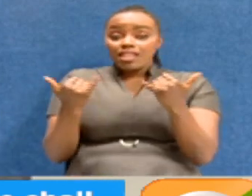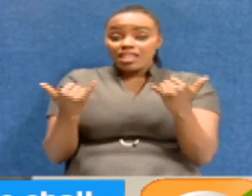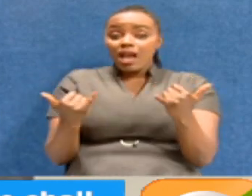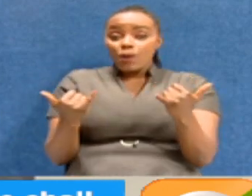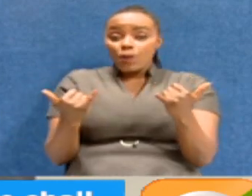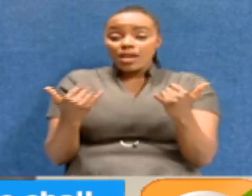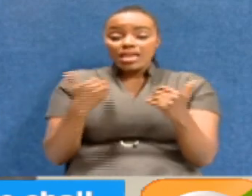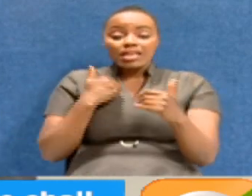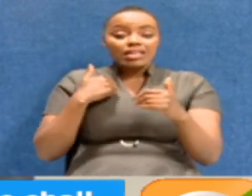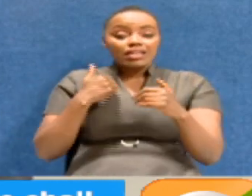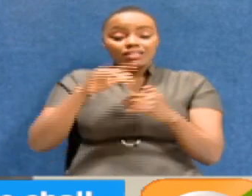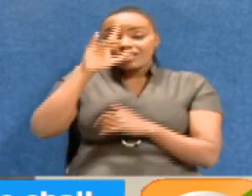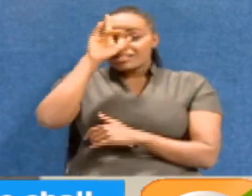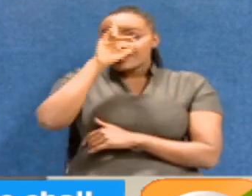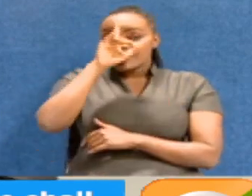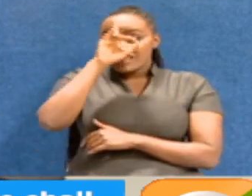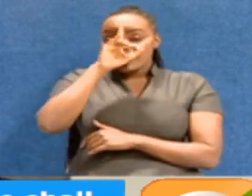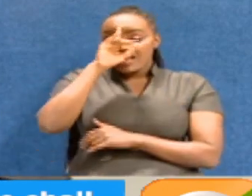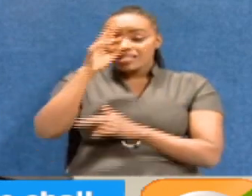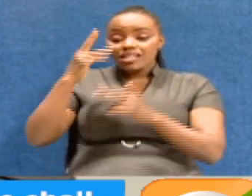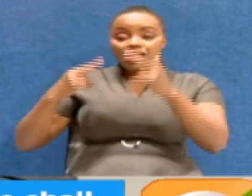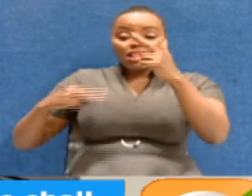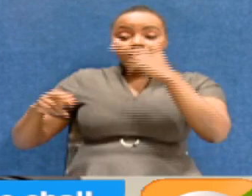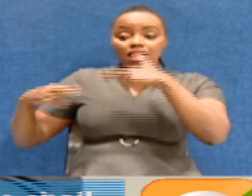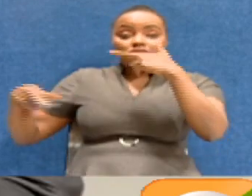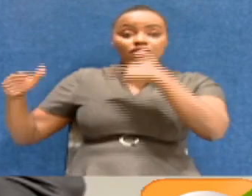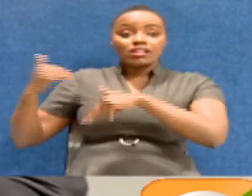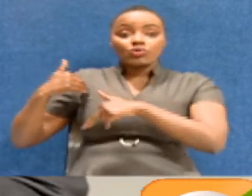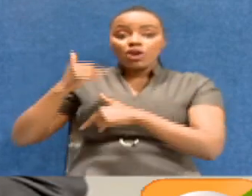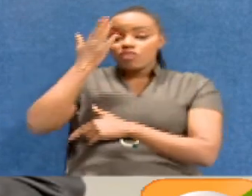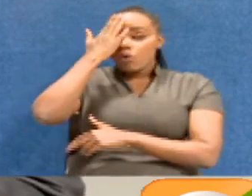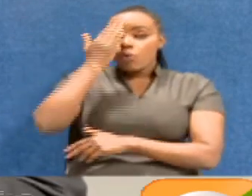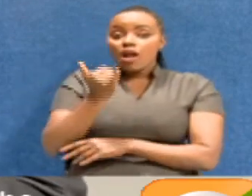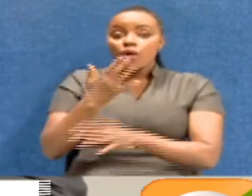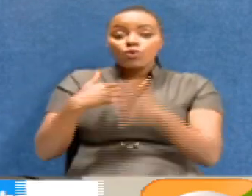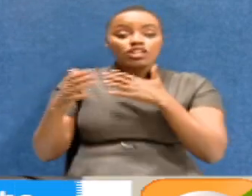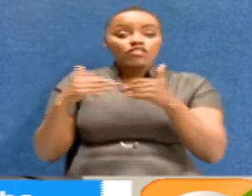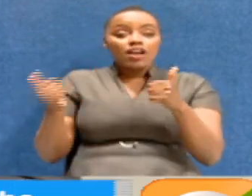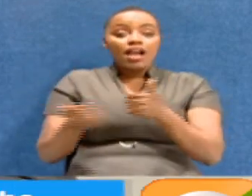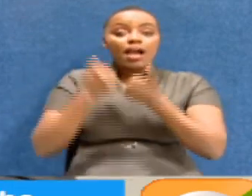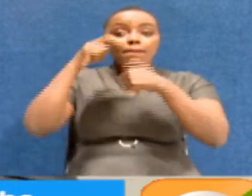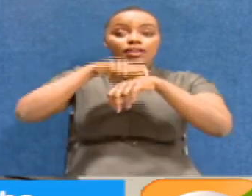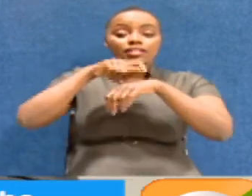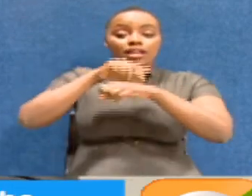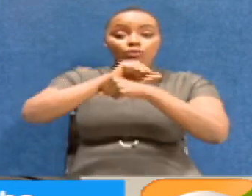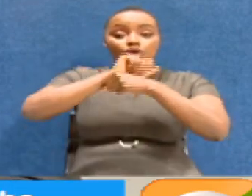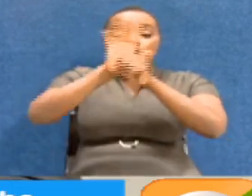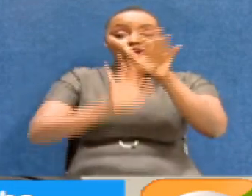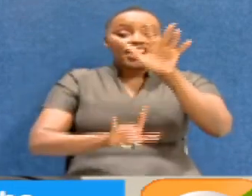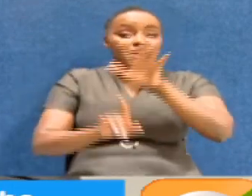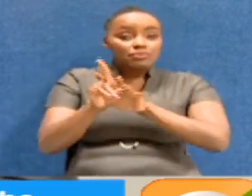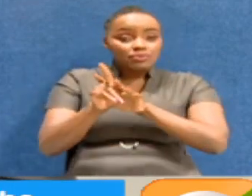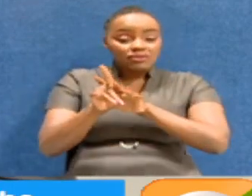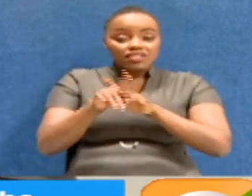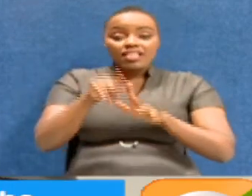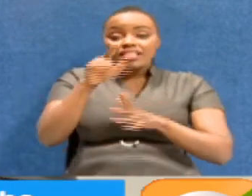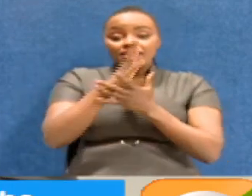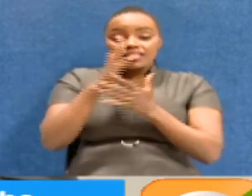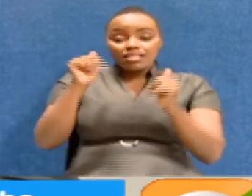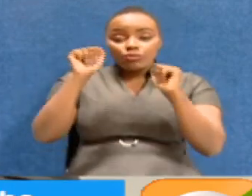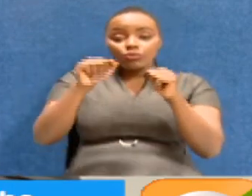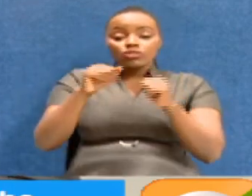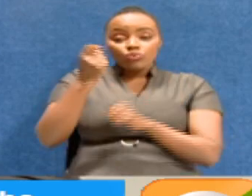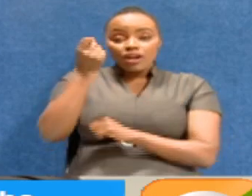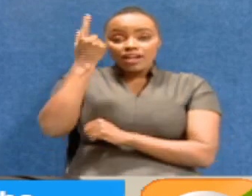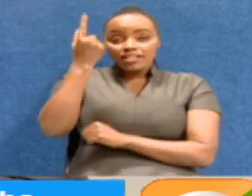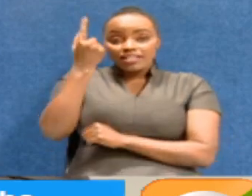faced serious reversals because of what happened during the pandemic. And some of this is understandable.